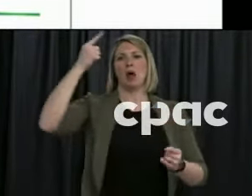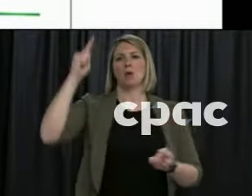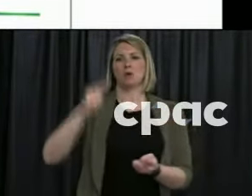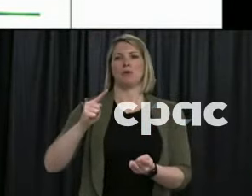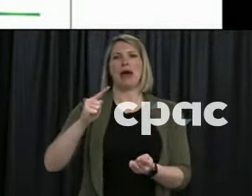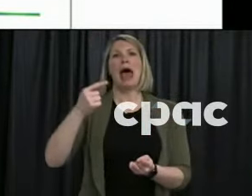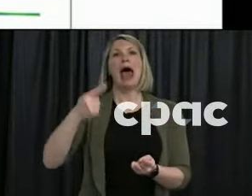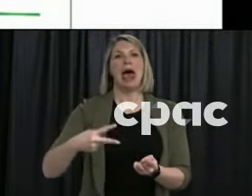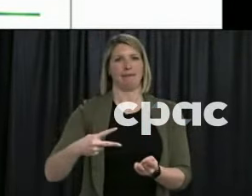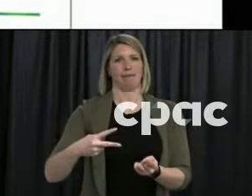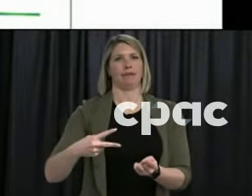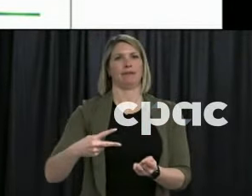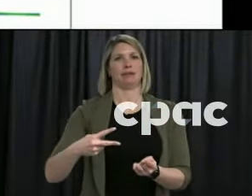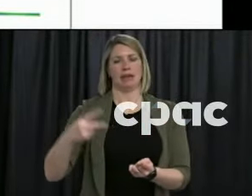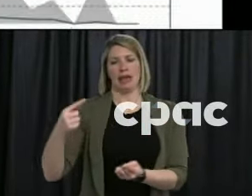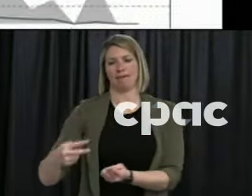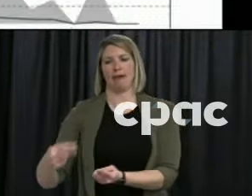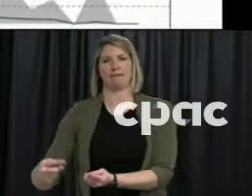is what the graph is showing.